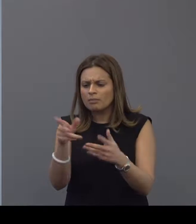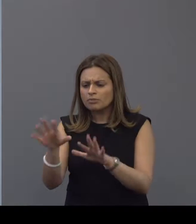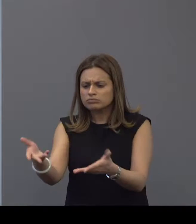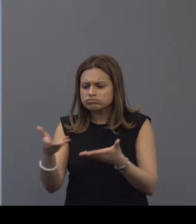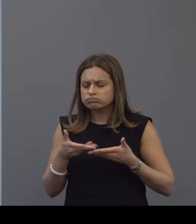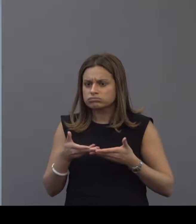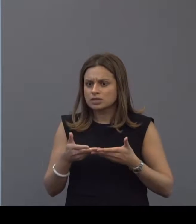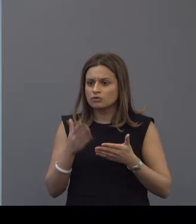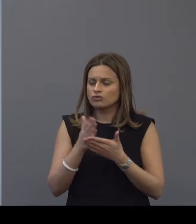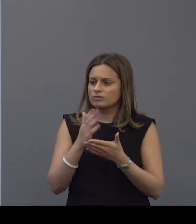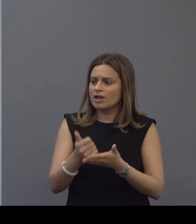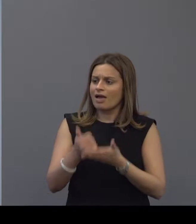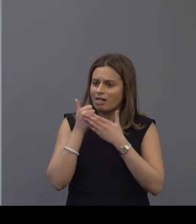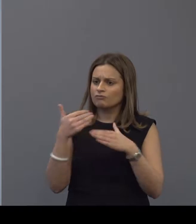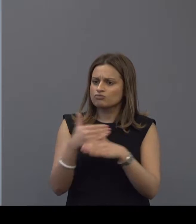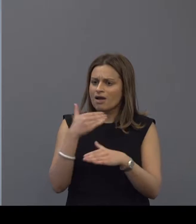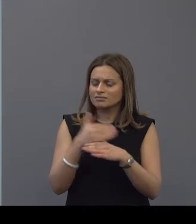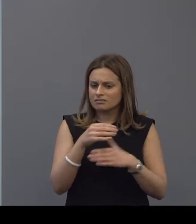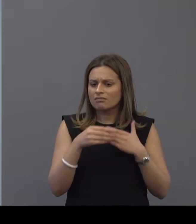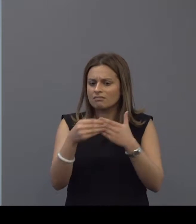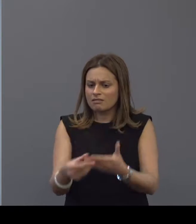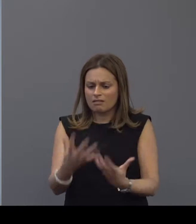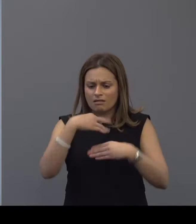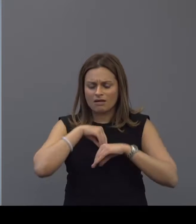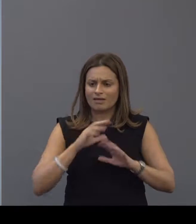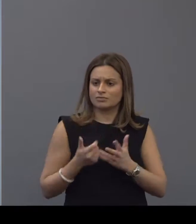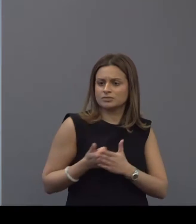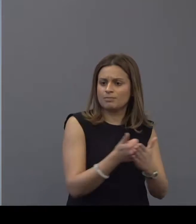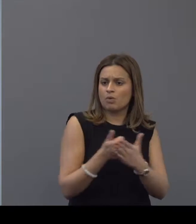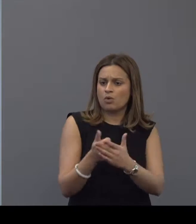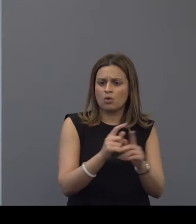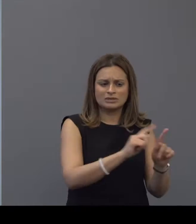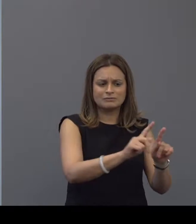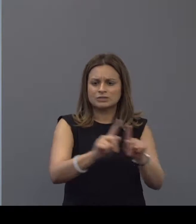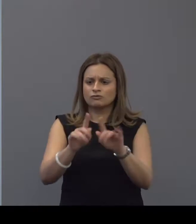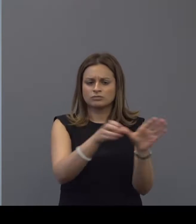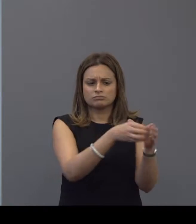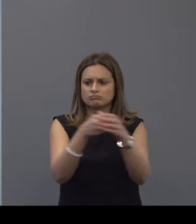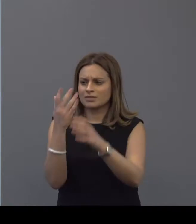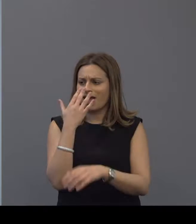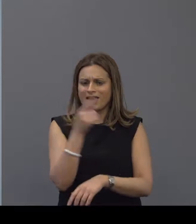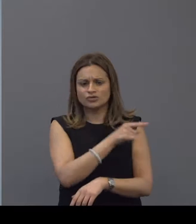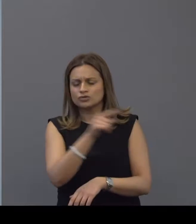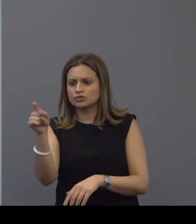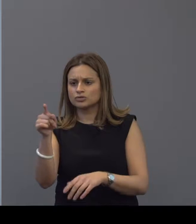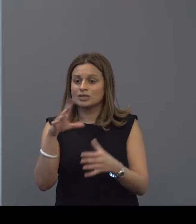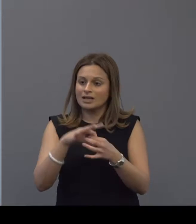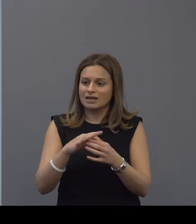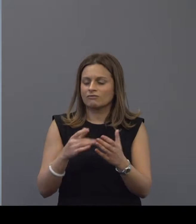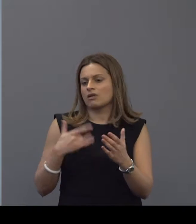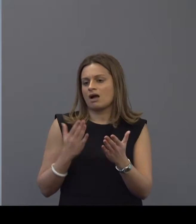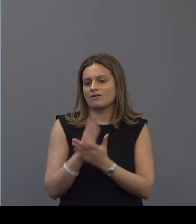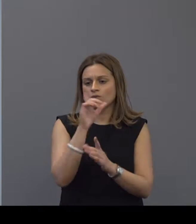to you some really helpful practical guides on how we can support each age at each part of the and the life course